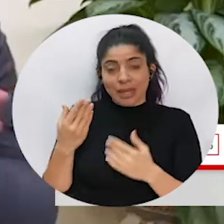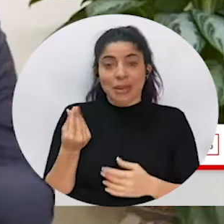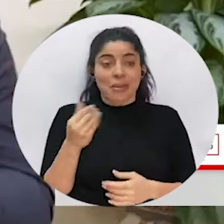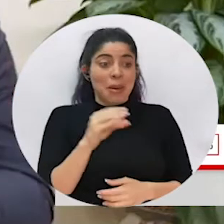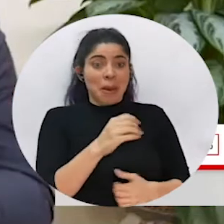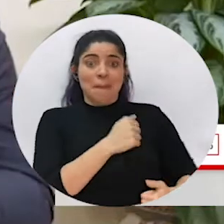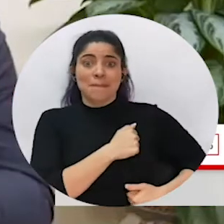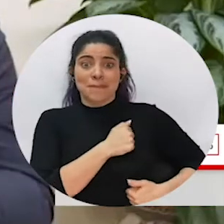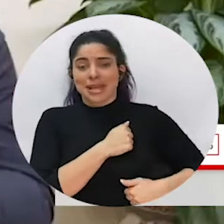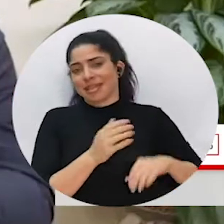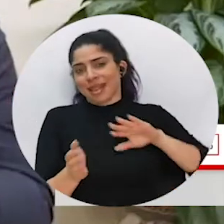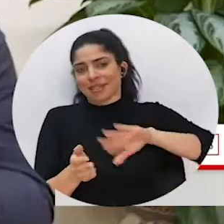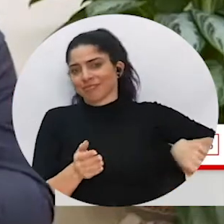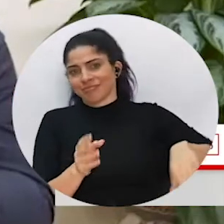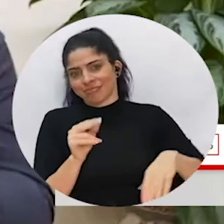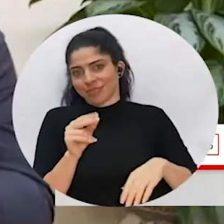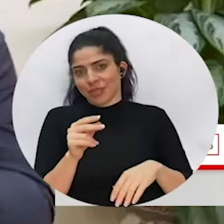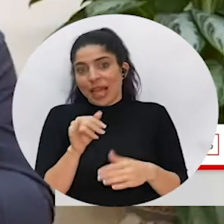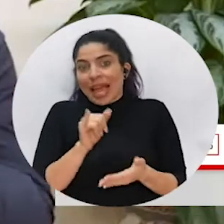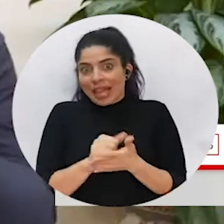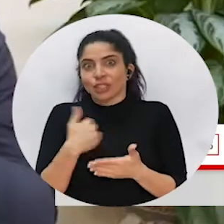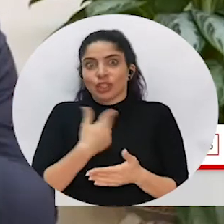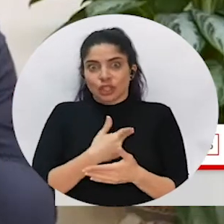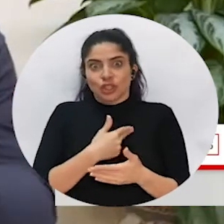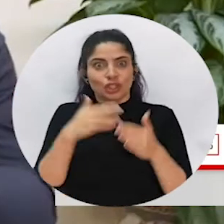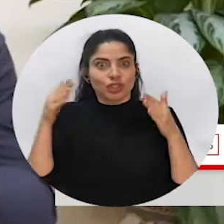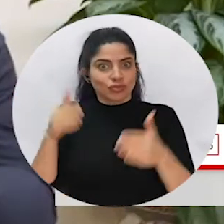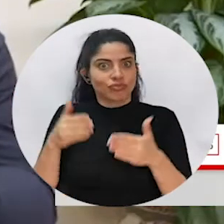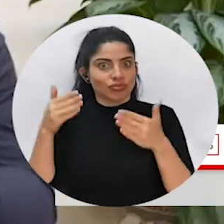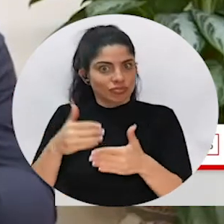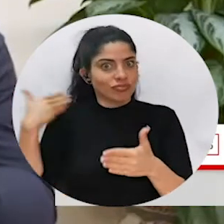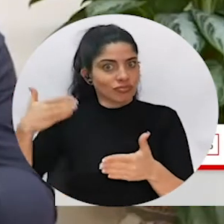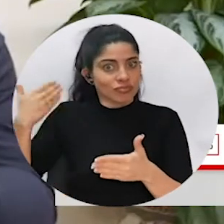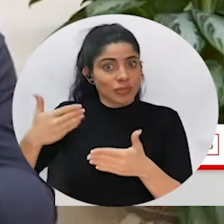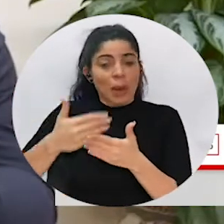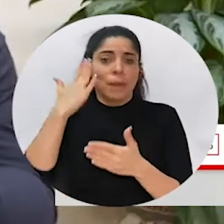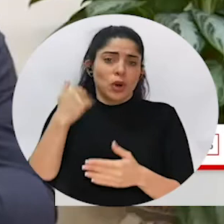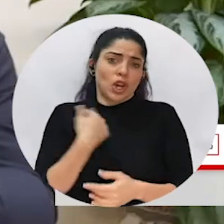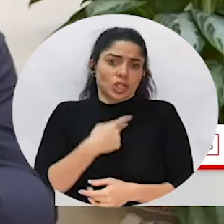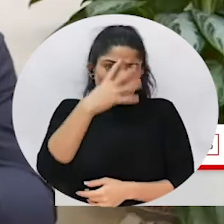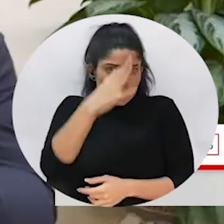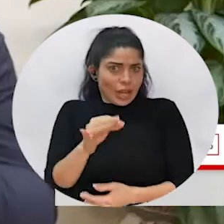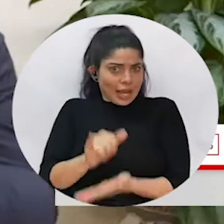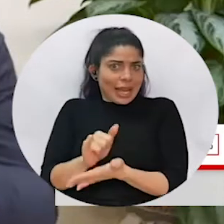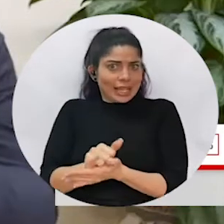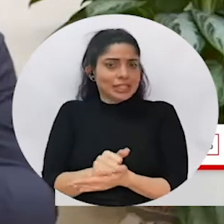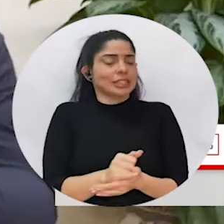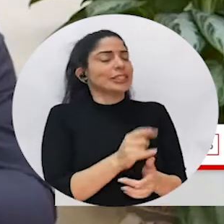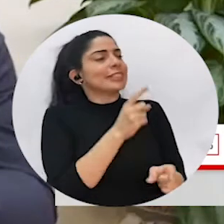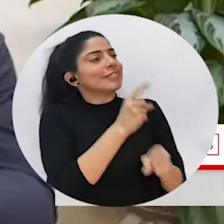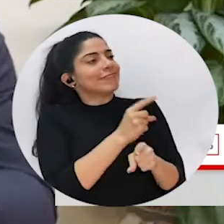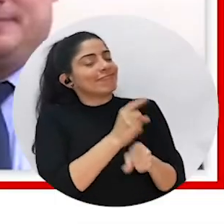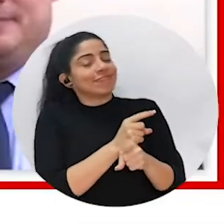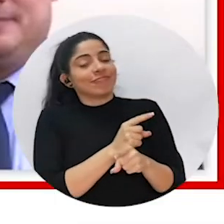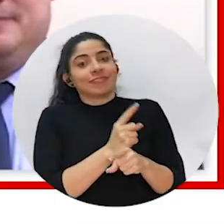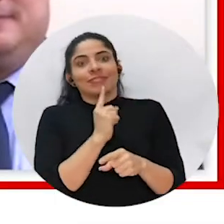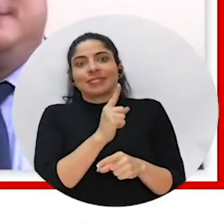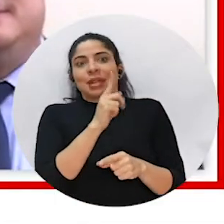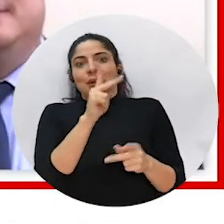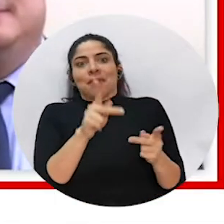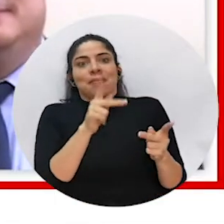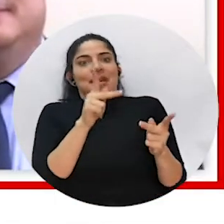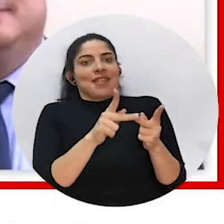change and less in military expanding. That's one of the things we advocate for because we believe in that. Right.